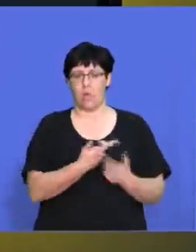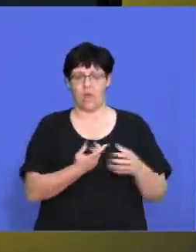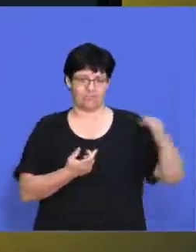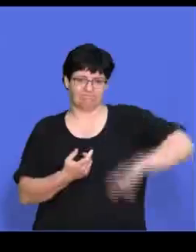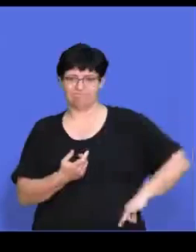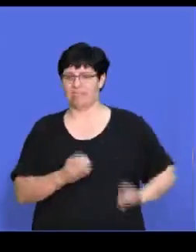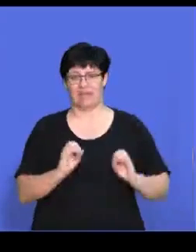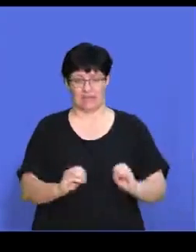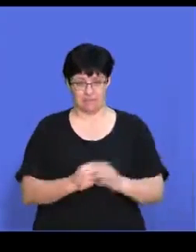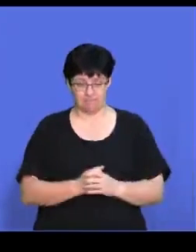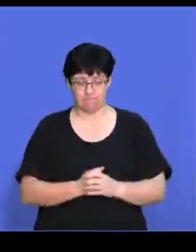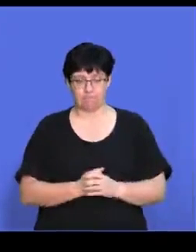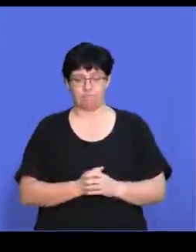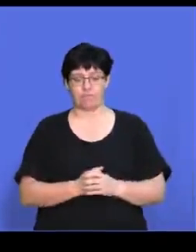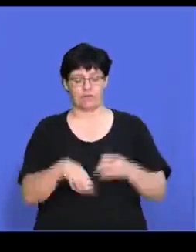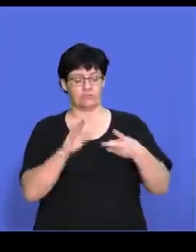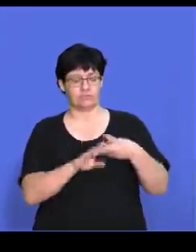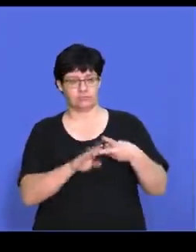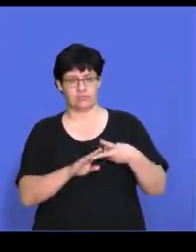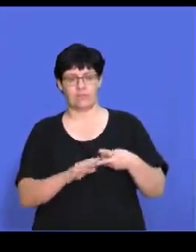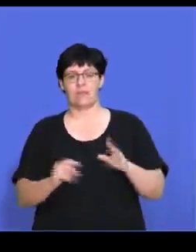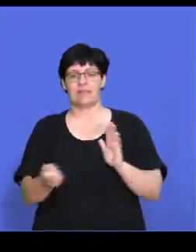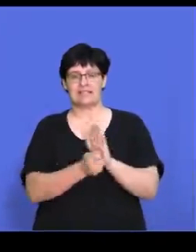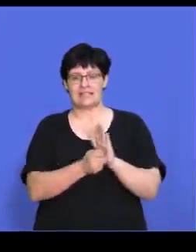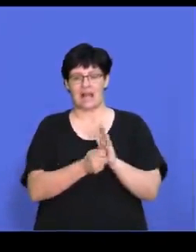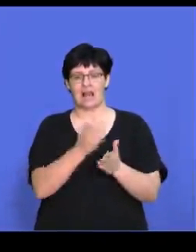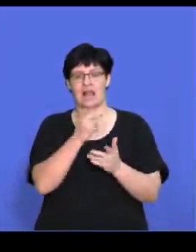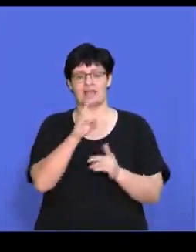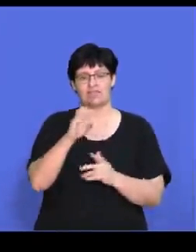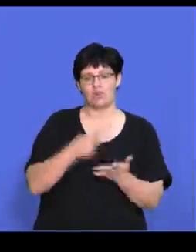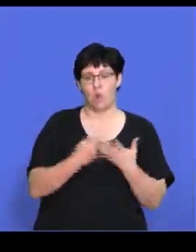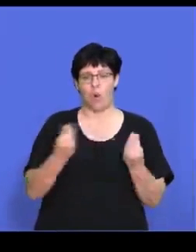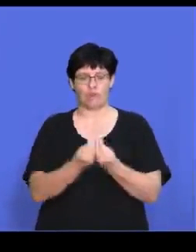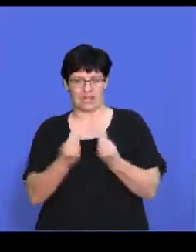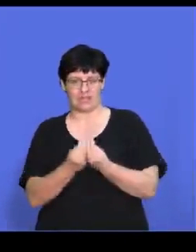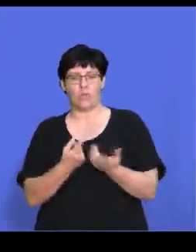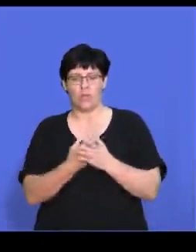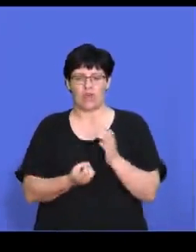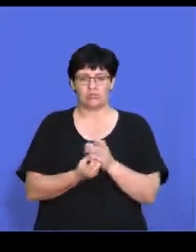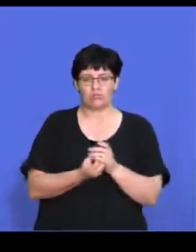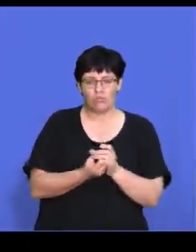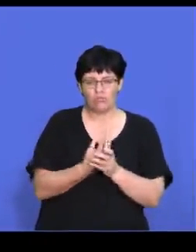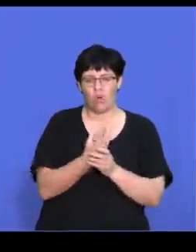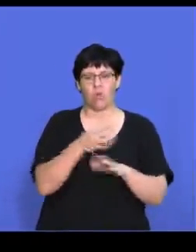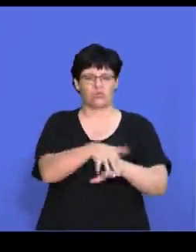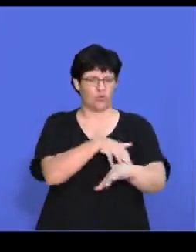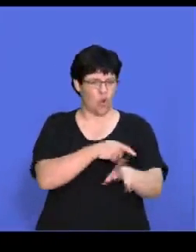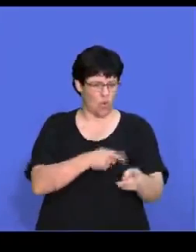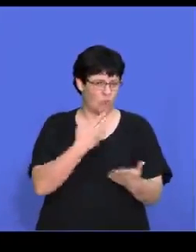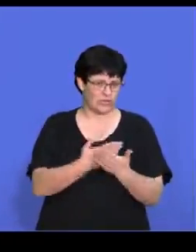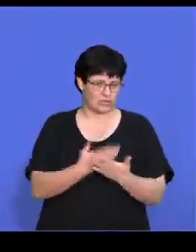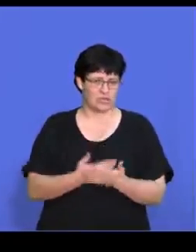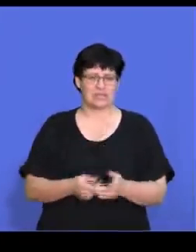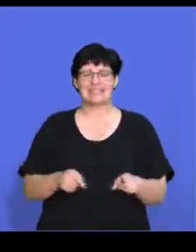Right. Maybe the selling off of divisions or product lines with slow growth potential. So